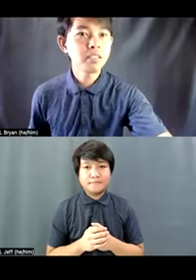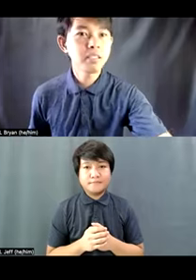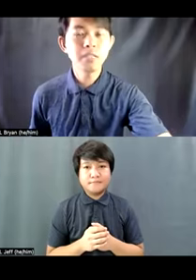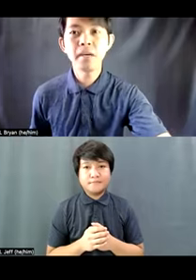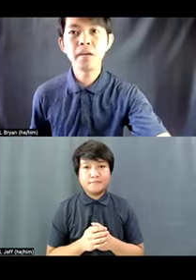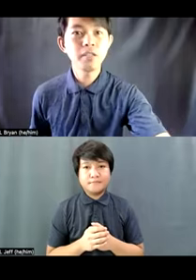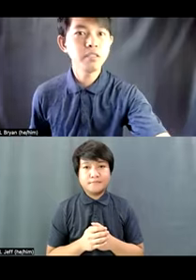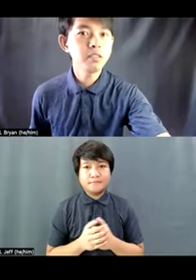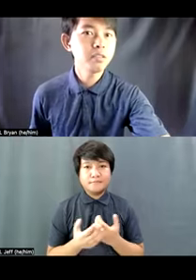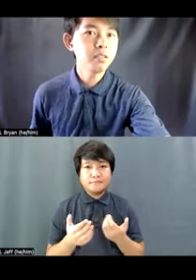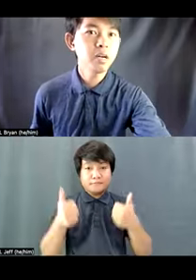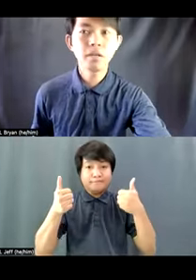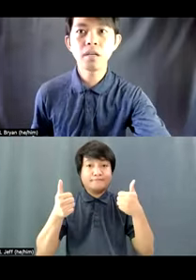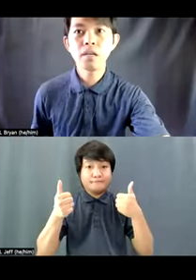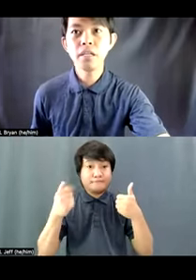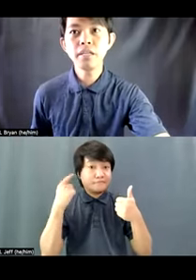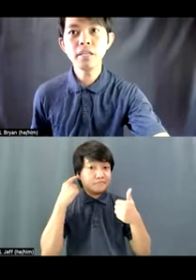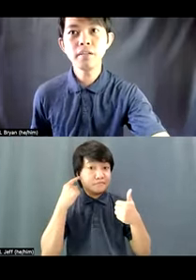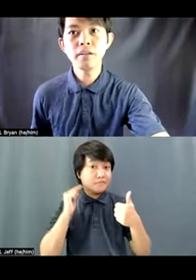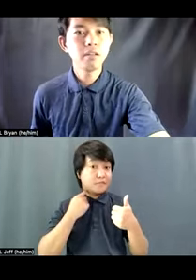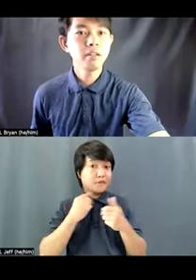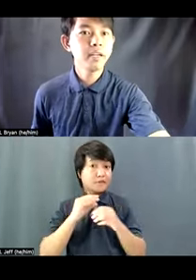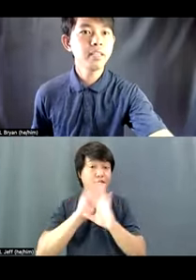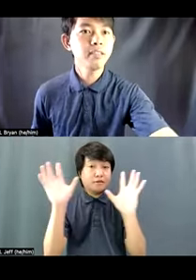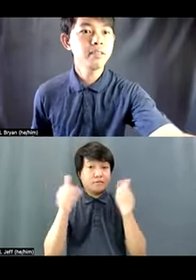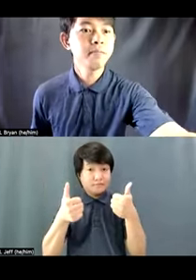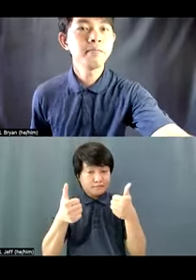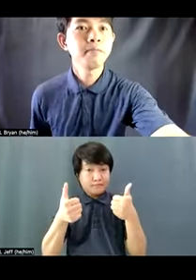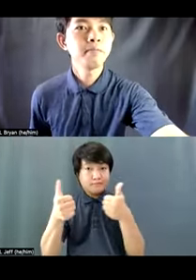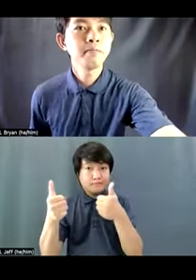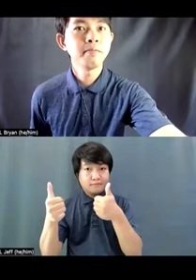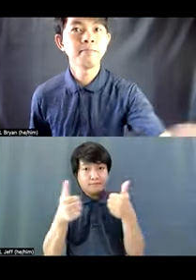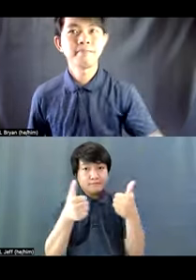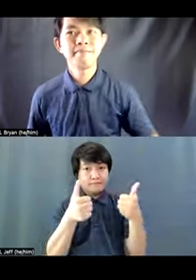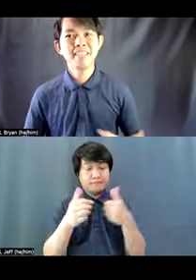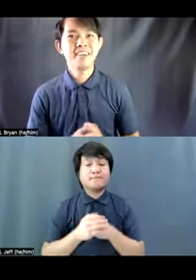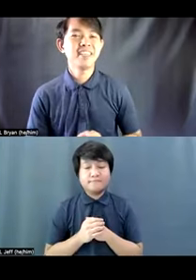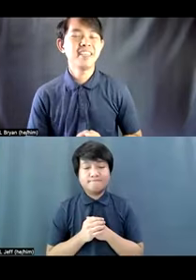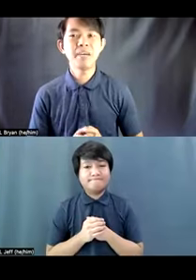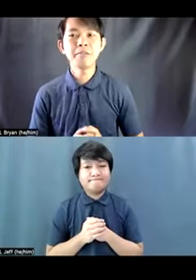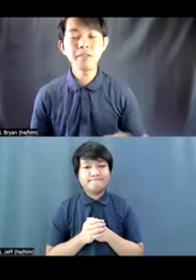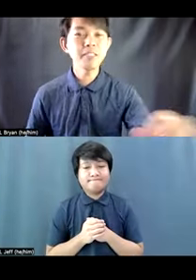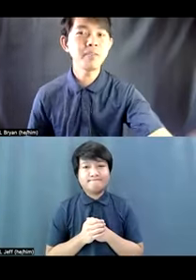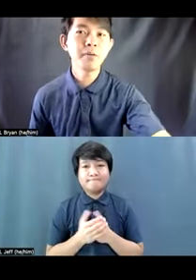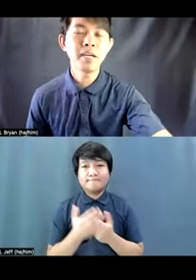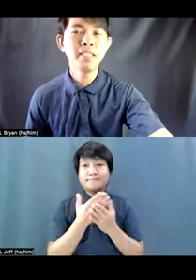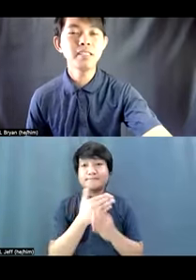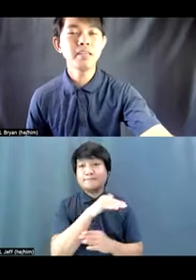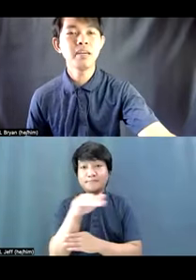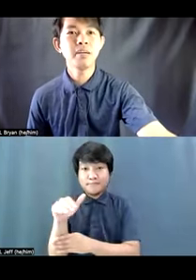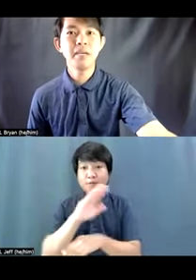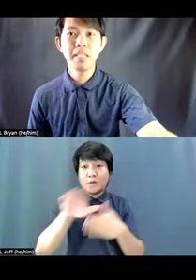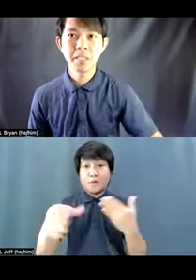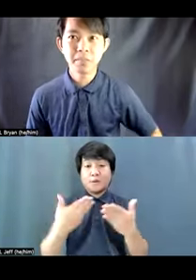Is my audio clear? All right? Yes, sir, Brian. Good afternoon, everyone.